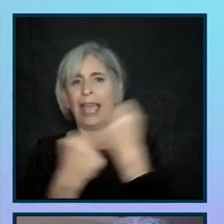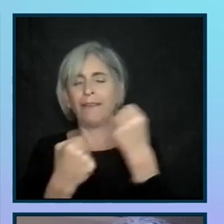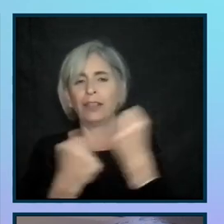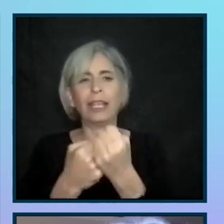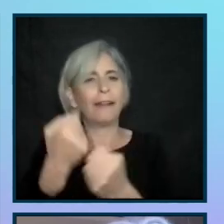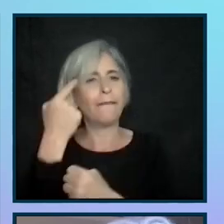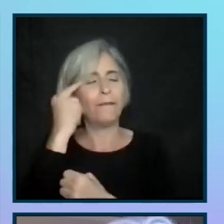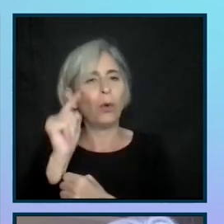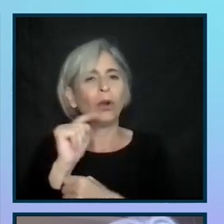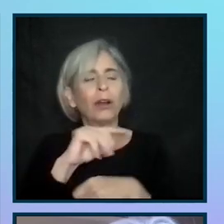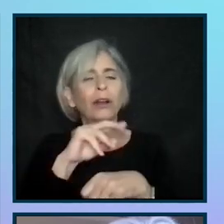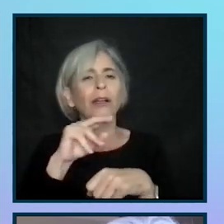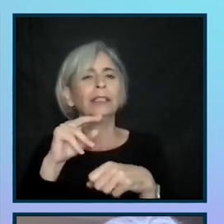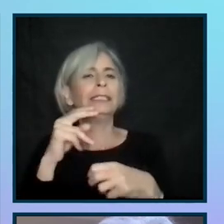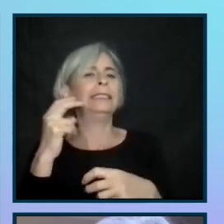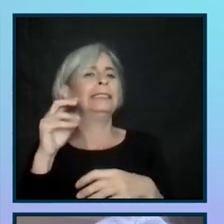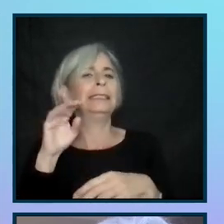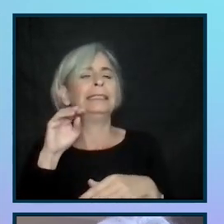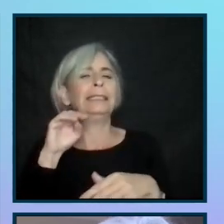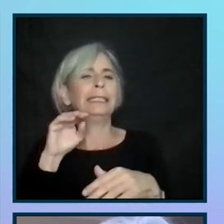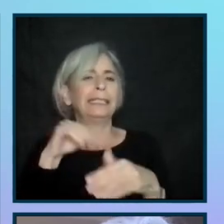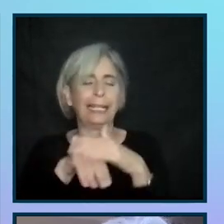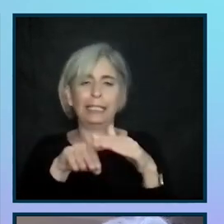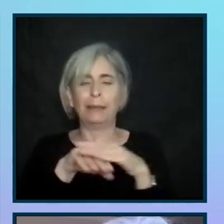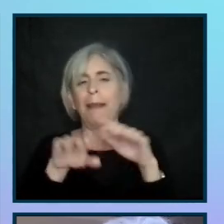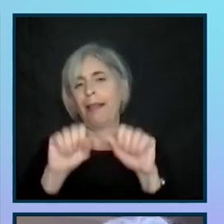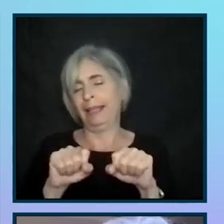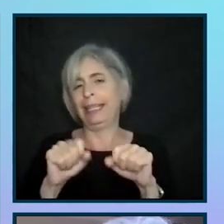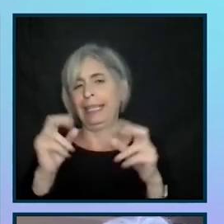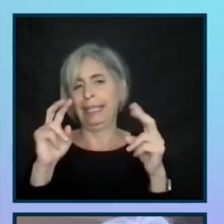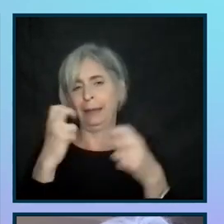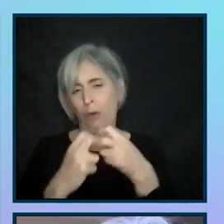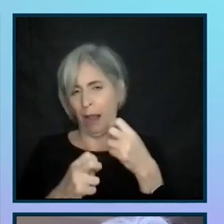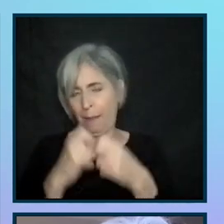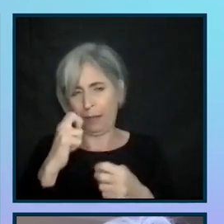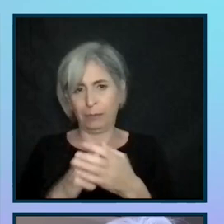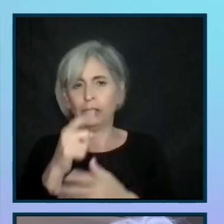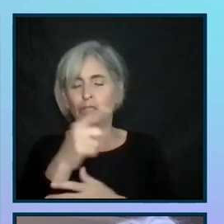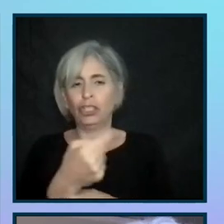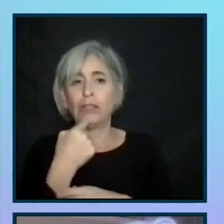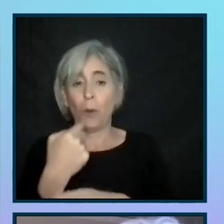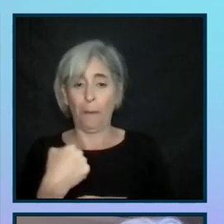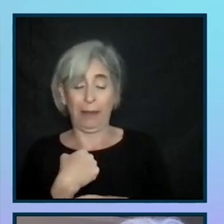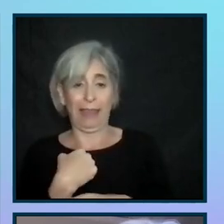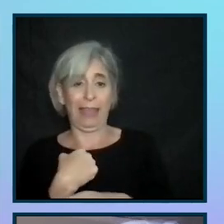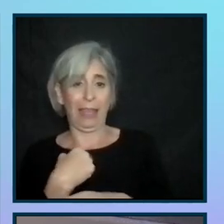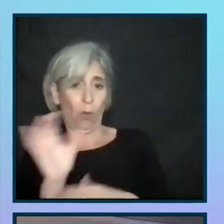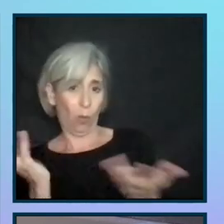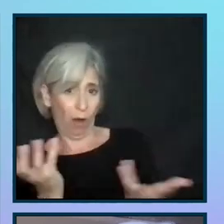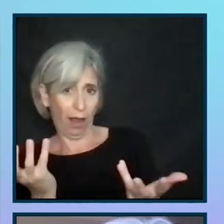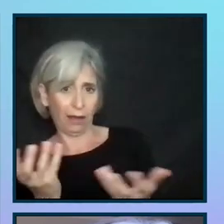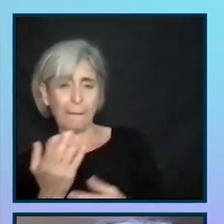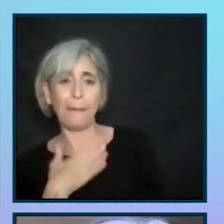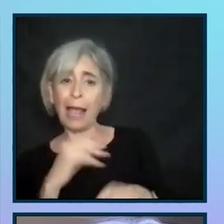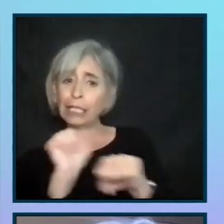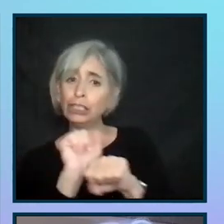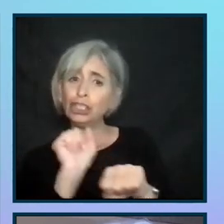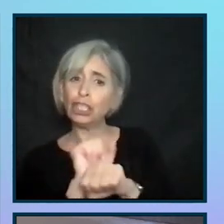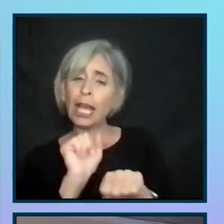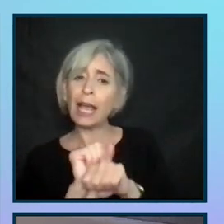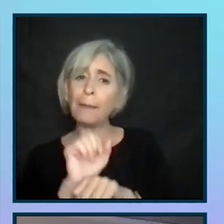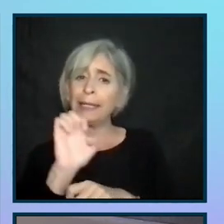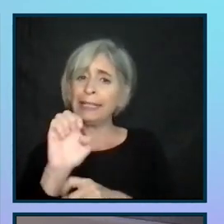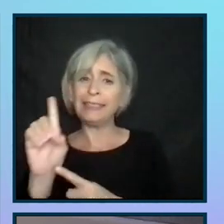issues and other disability issues. And she told me the following, which is my job as executive